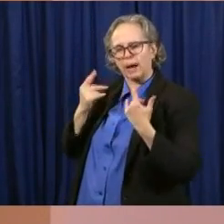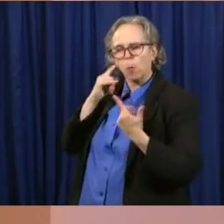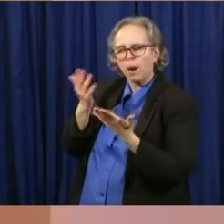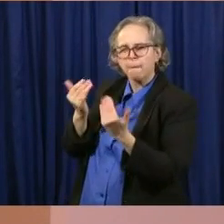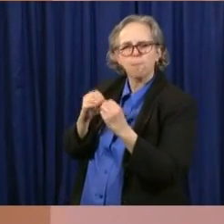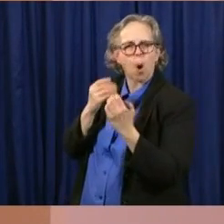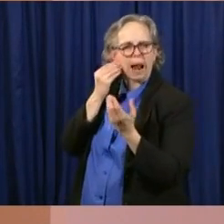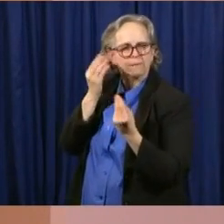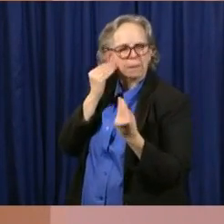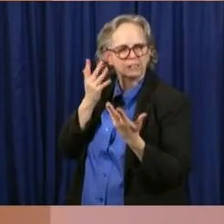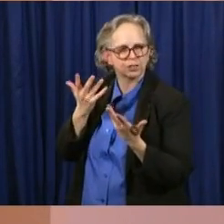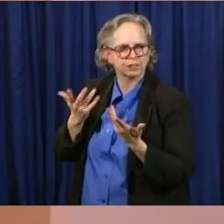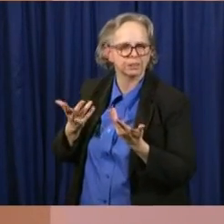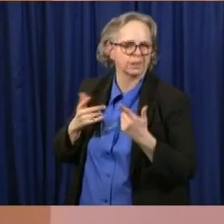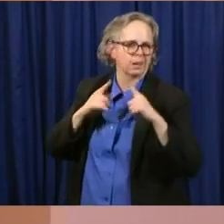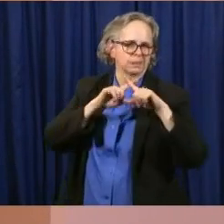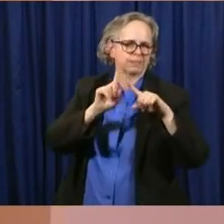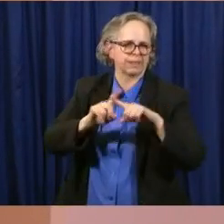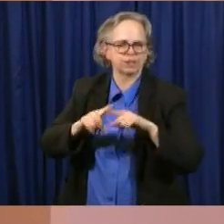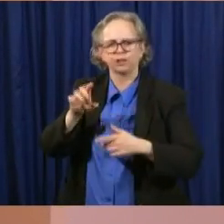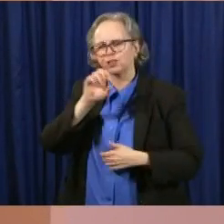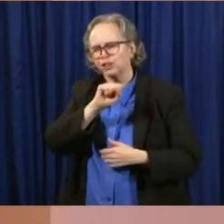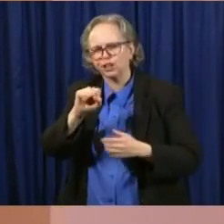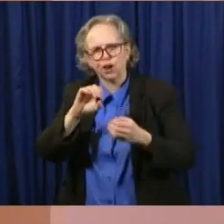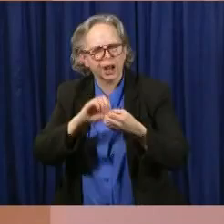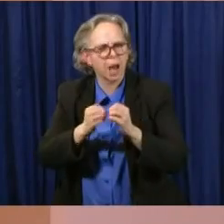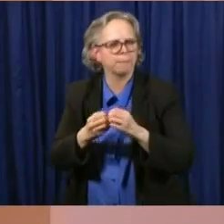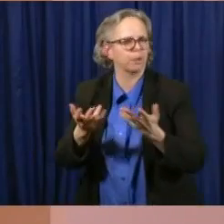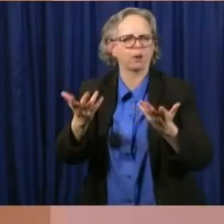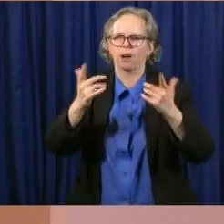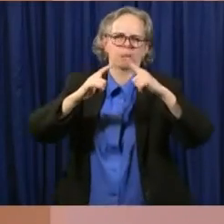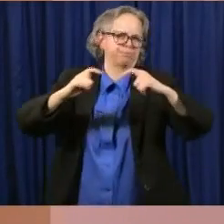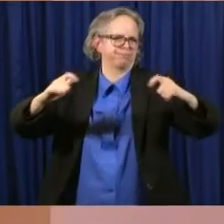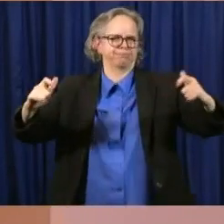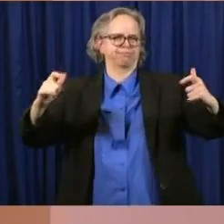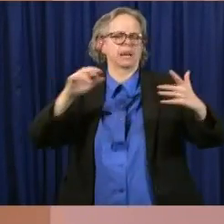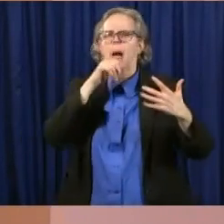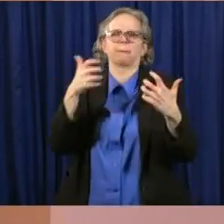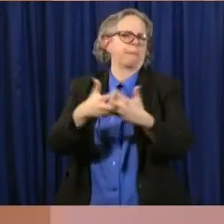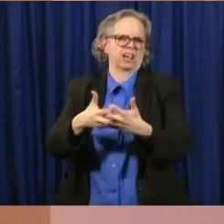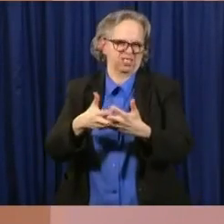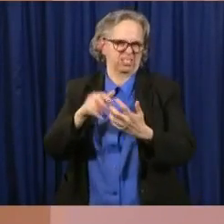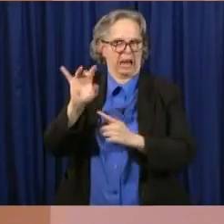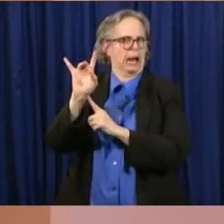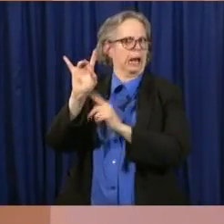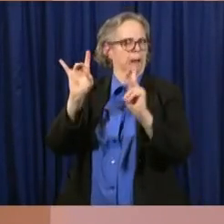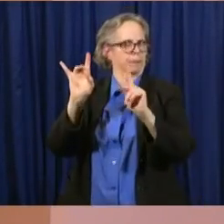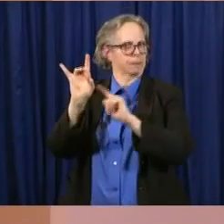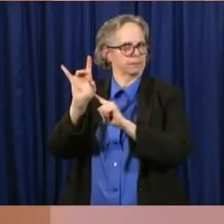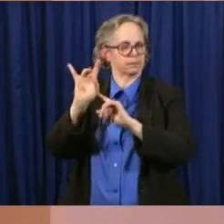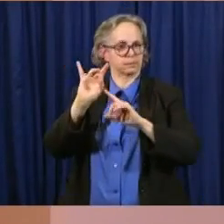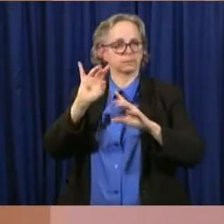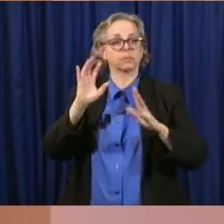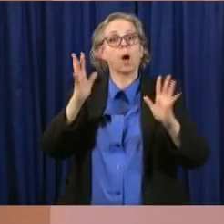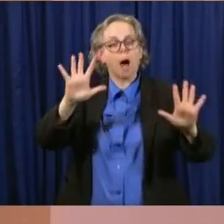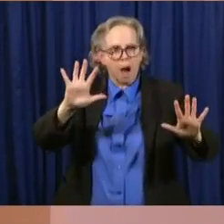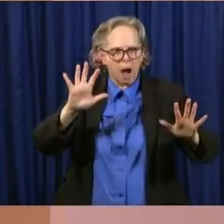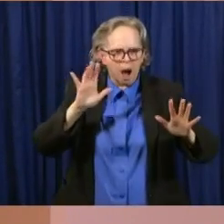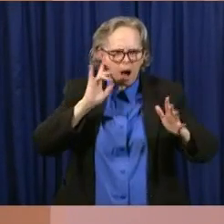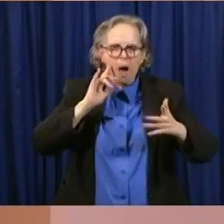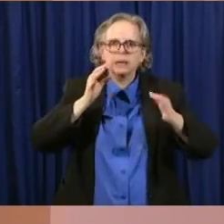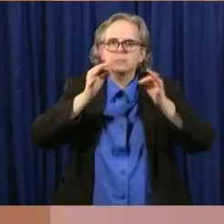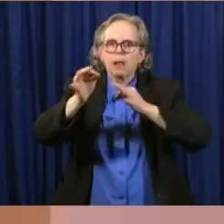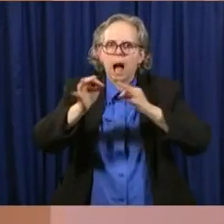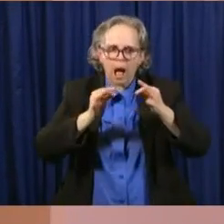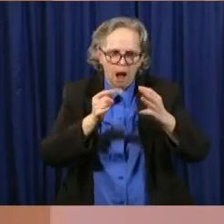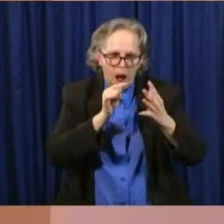social security number, uh, to a variety of things that were inconsistent. Uh, the reason I share that with you is because when you ask questions, we